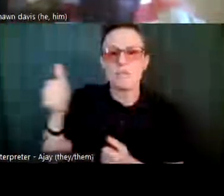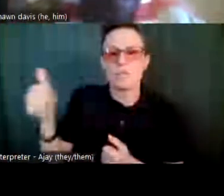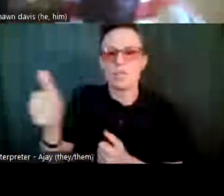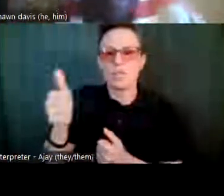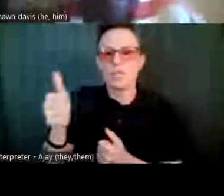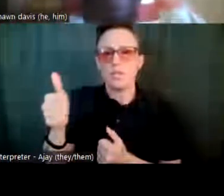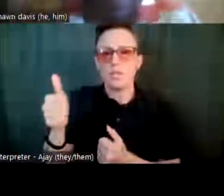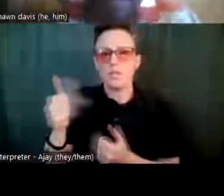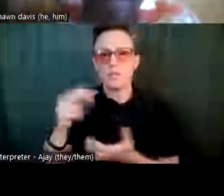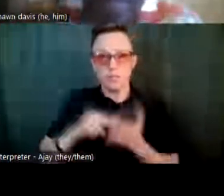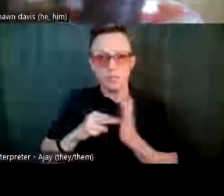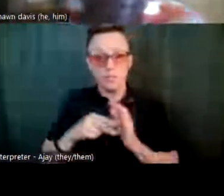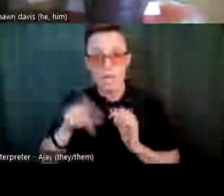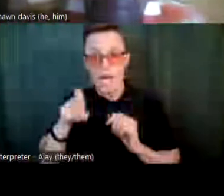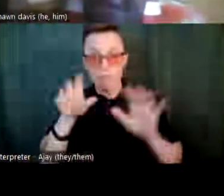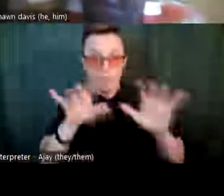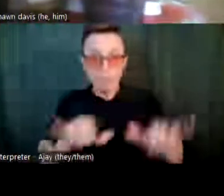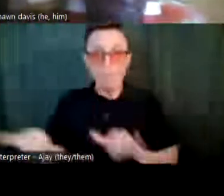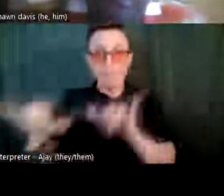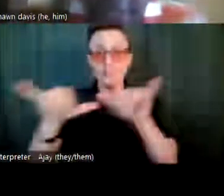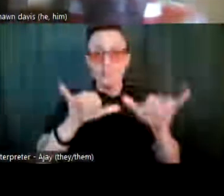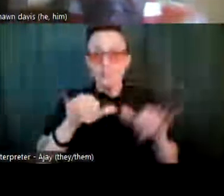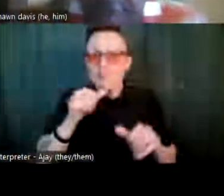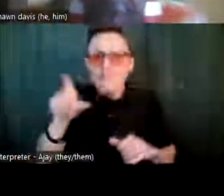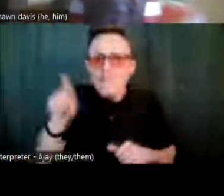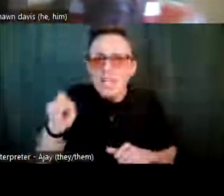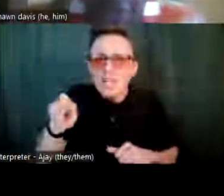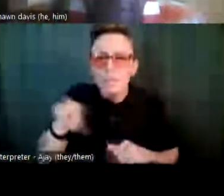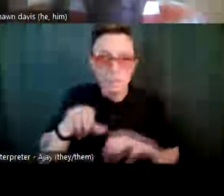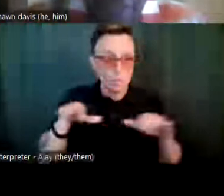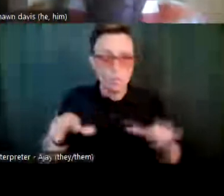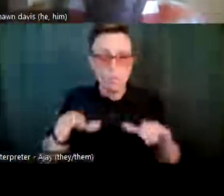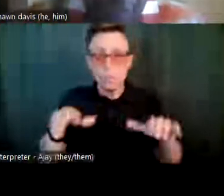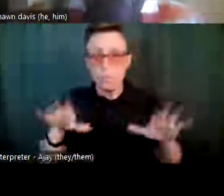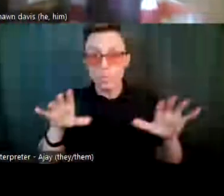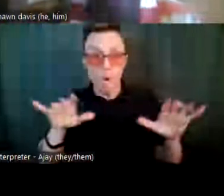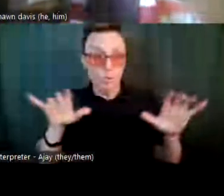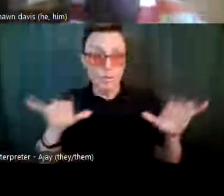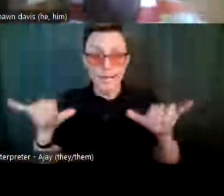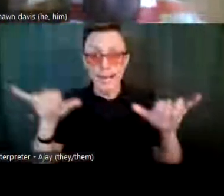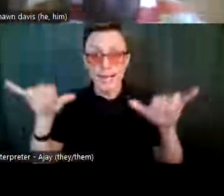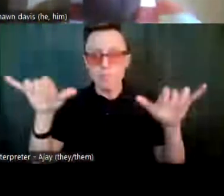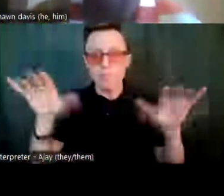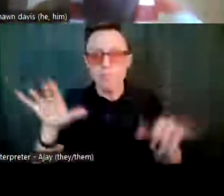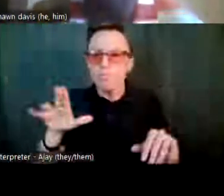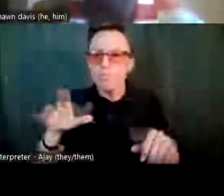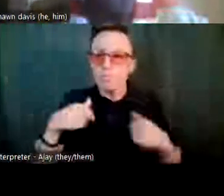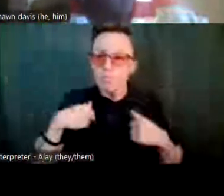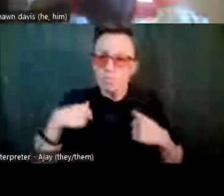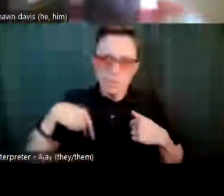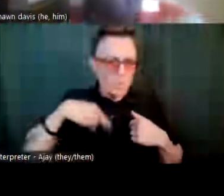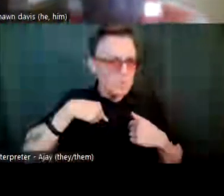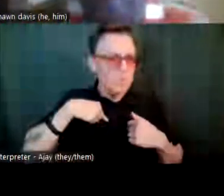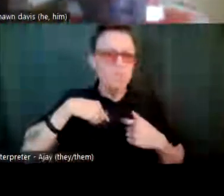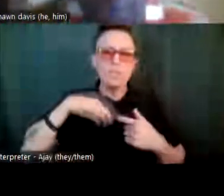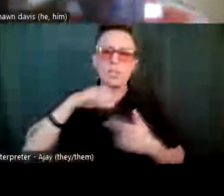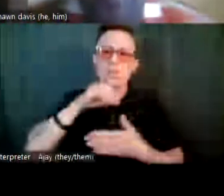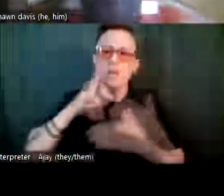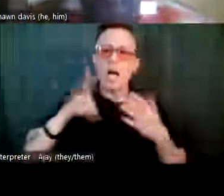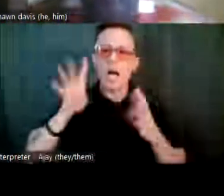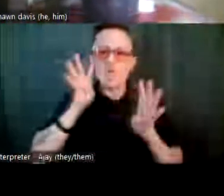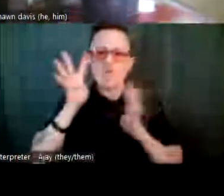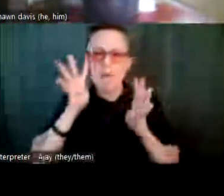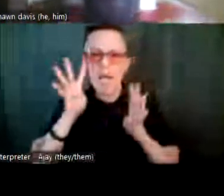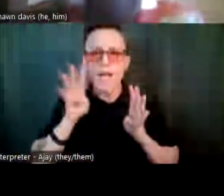the same as everybody else and you don't have to do things the way everybody else do. We have to design the world around